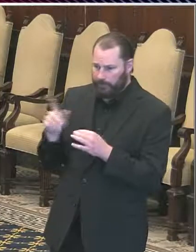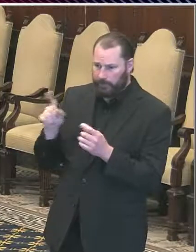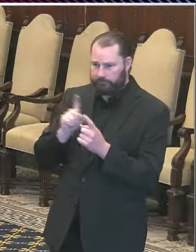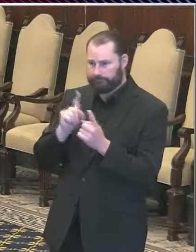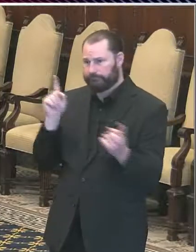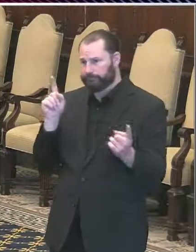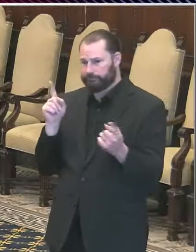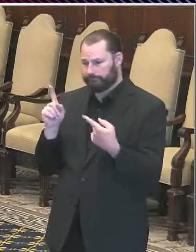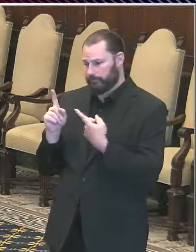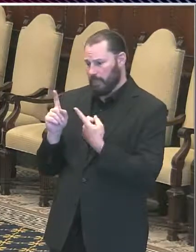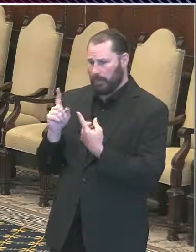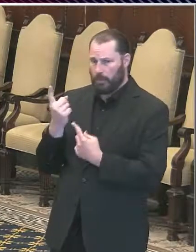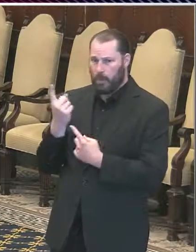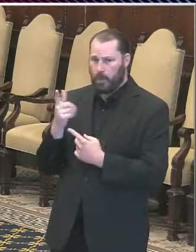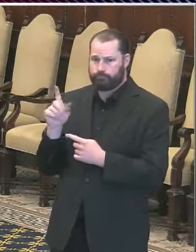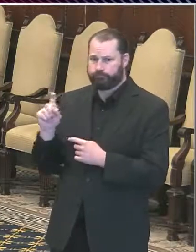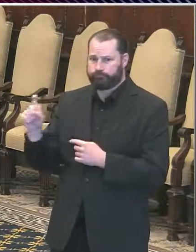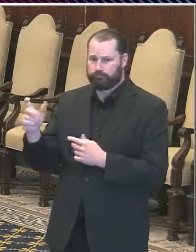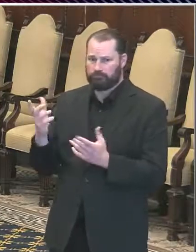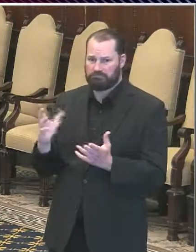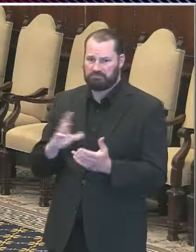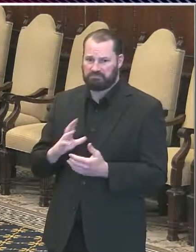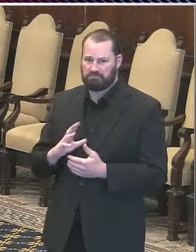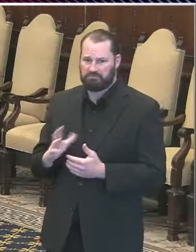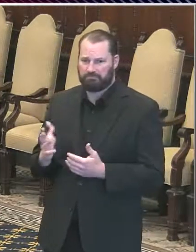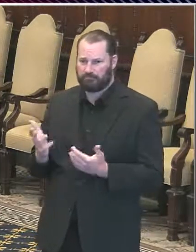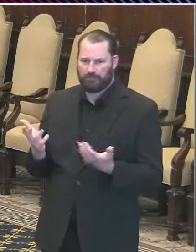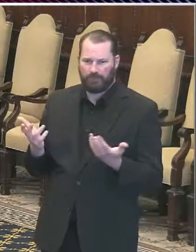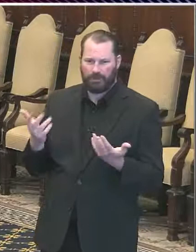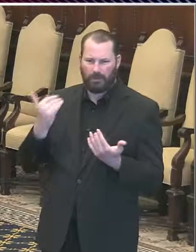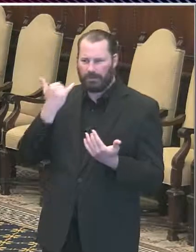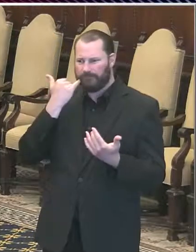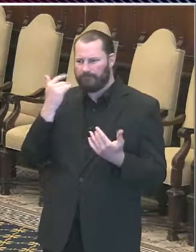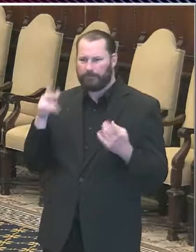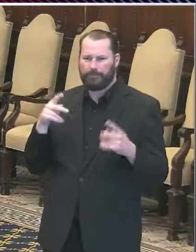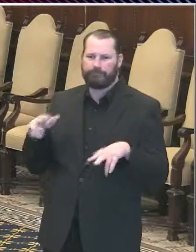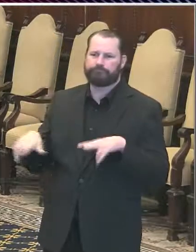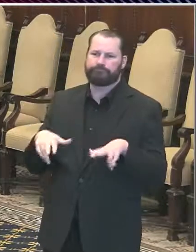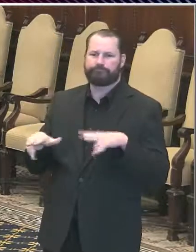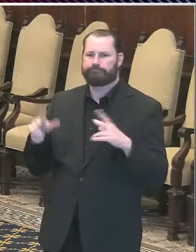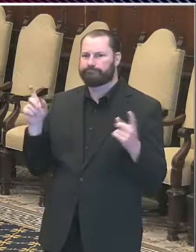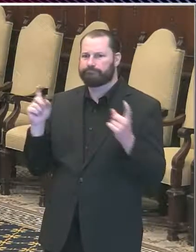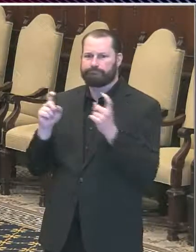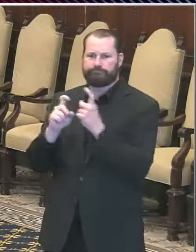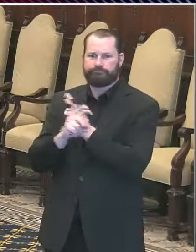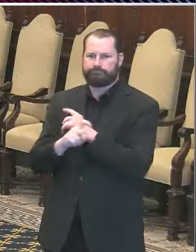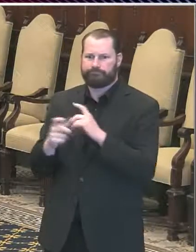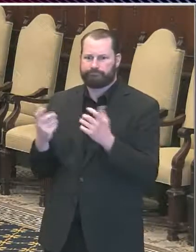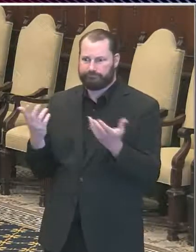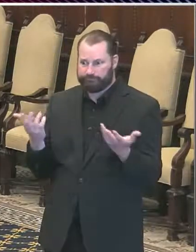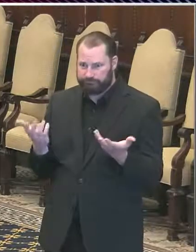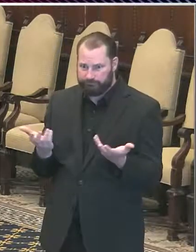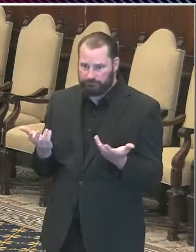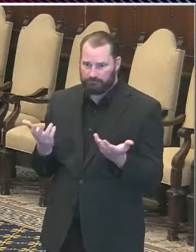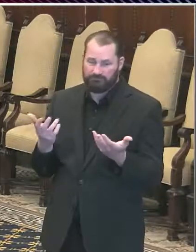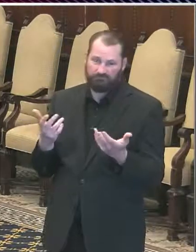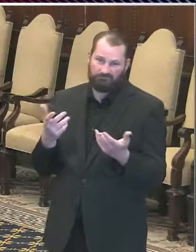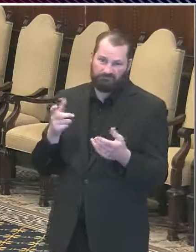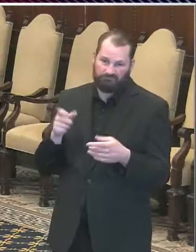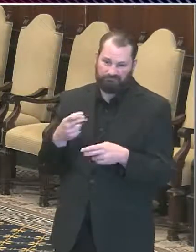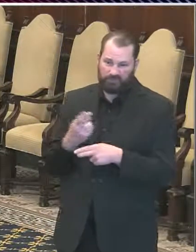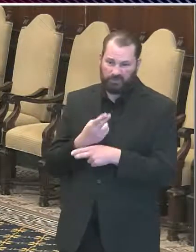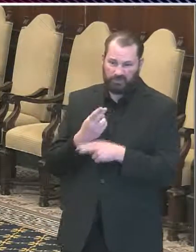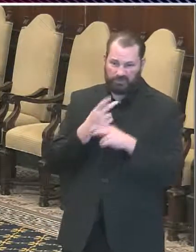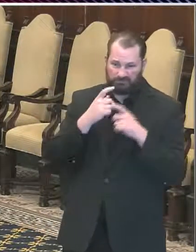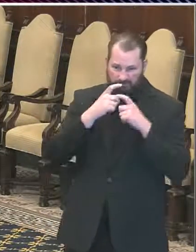walking around though doing errands downtown that sort of thing best thing is just wear a mask at all times because it's no reason not to you can